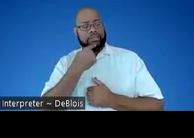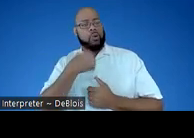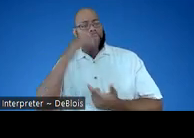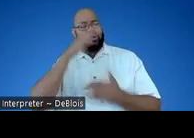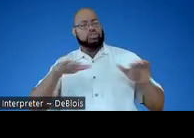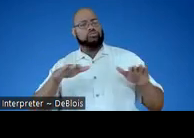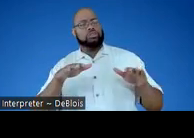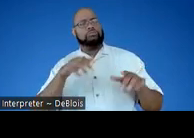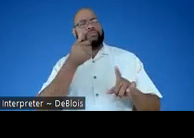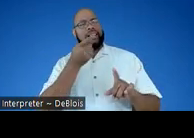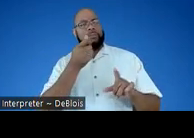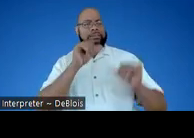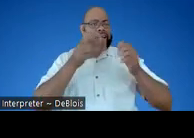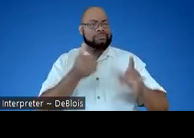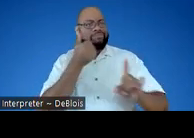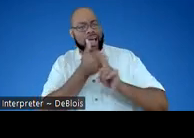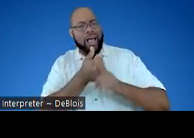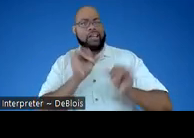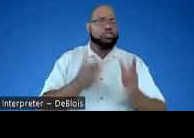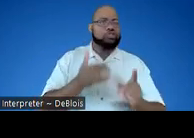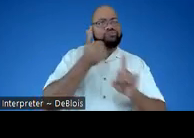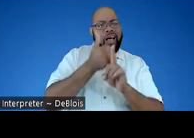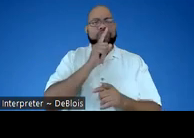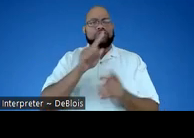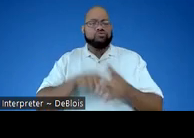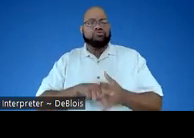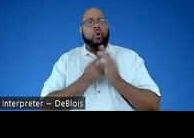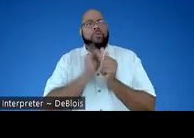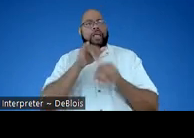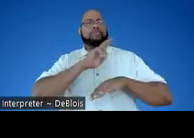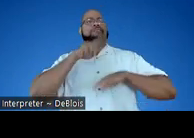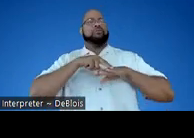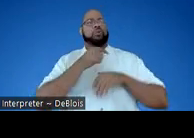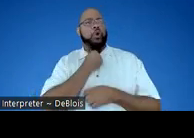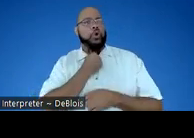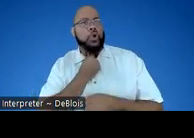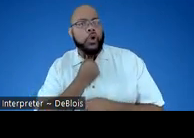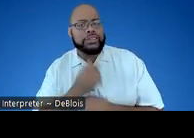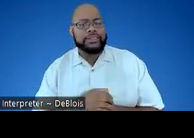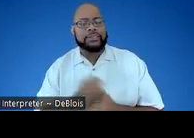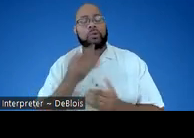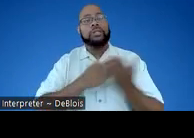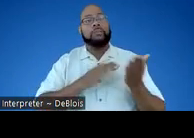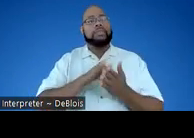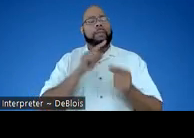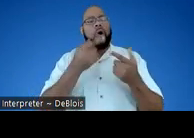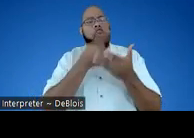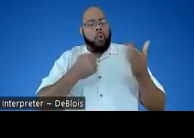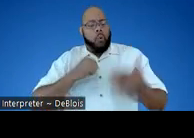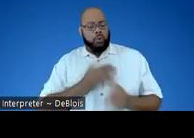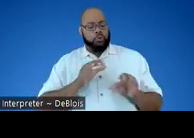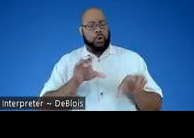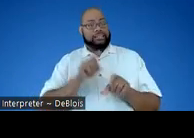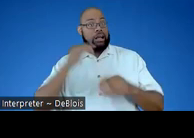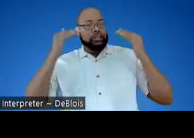children are, you know, little scientists or little engineers, or they're really starting with that natural curiosity. So some of it is about what do we do as